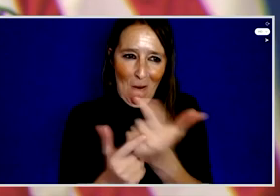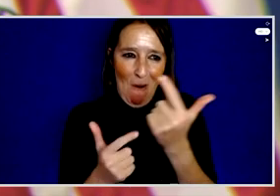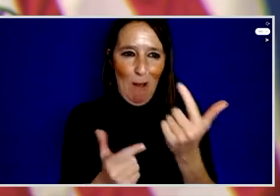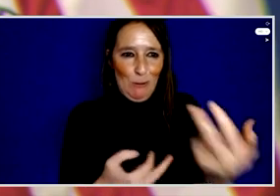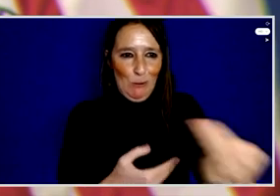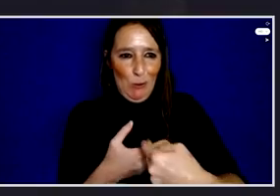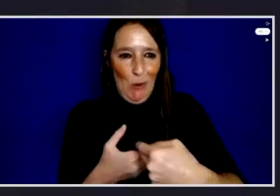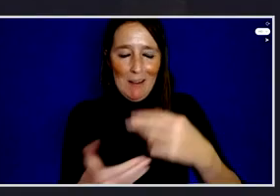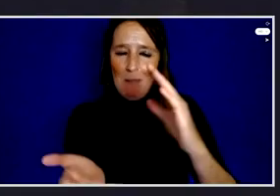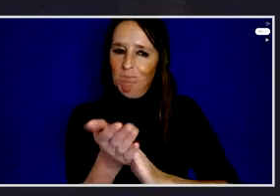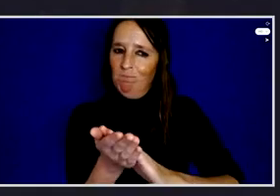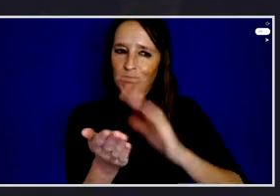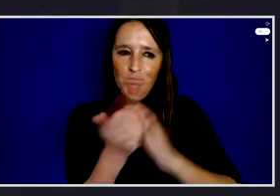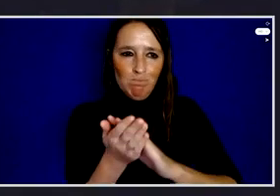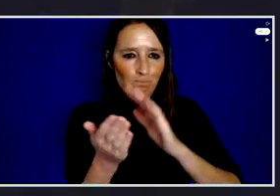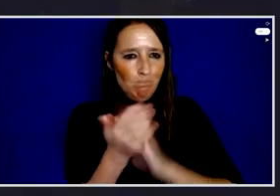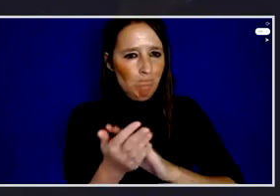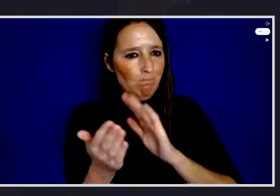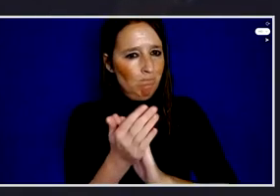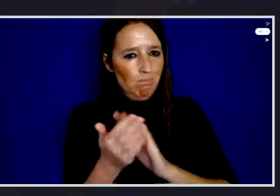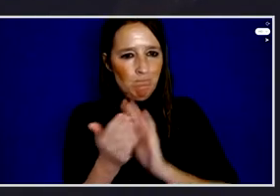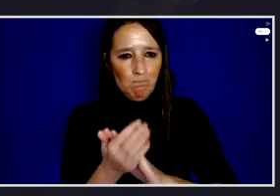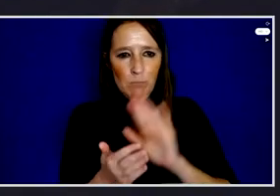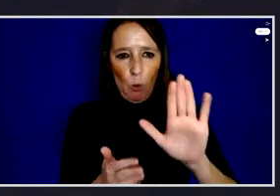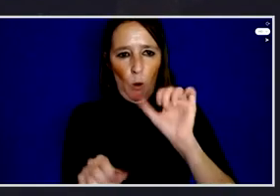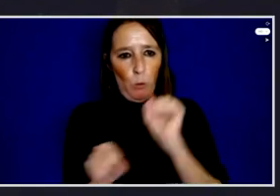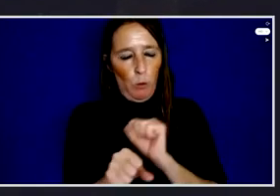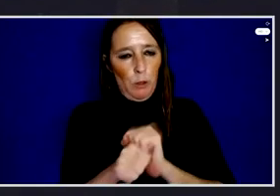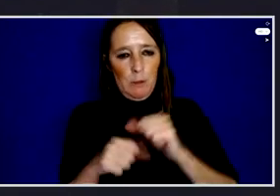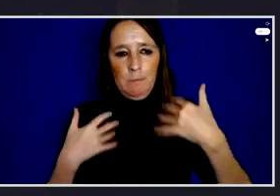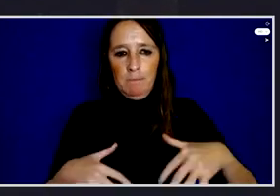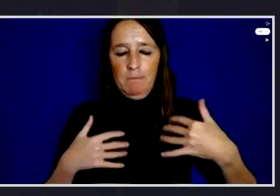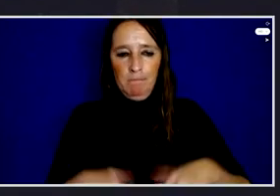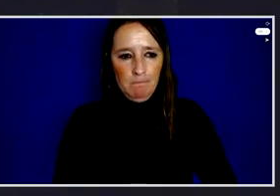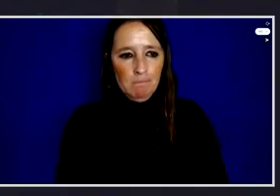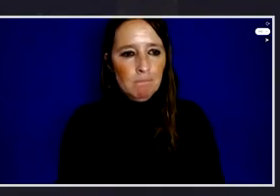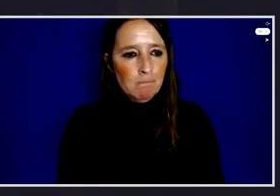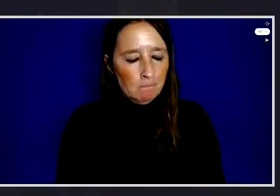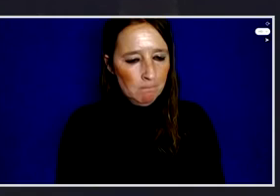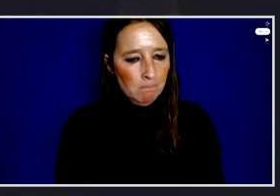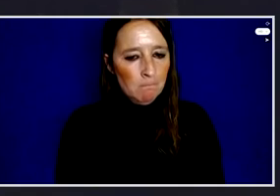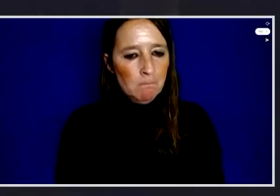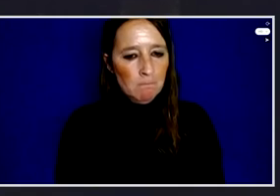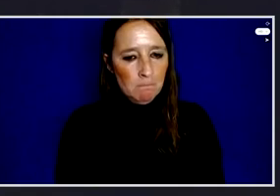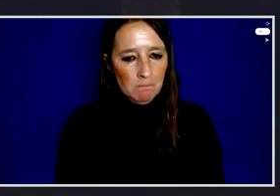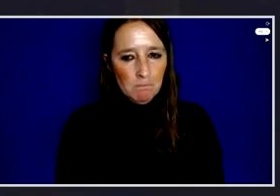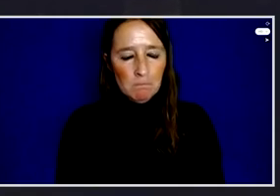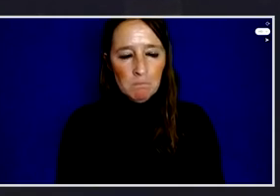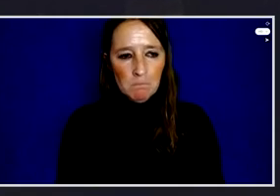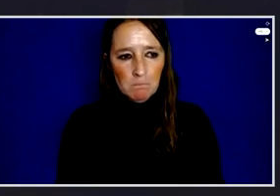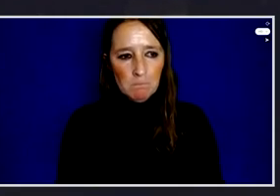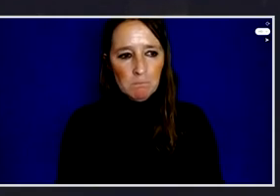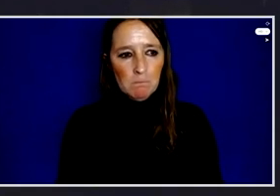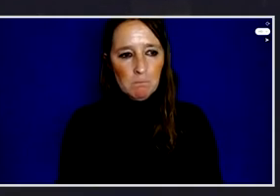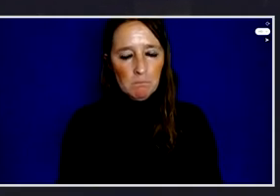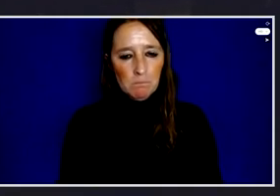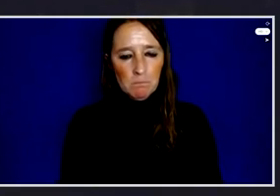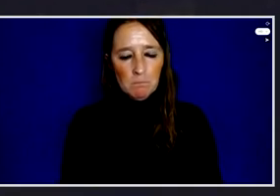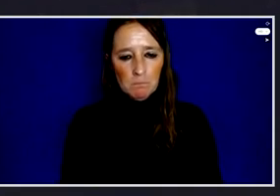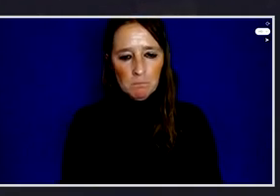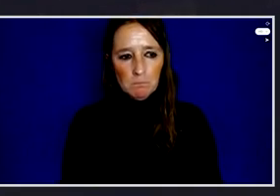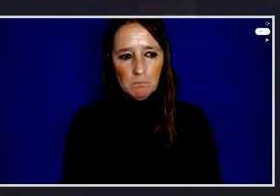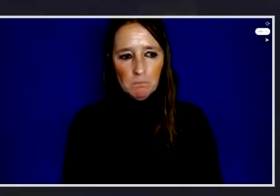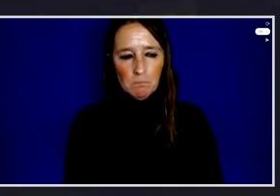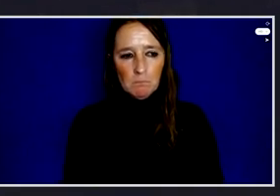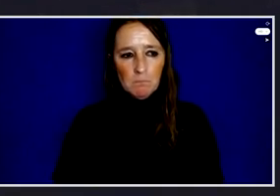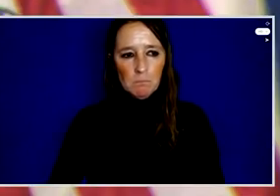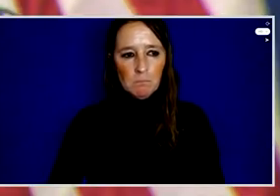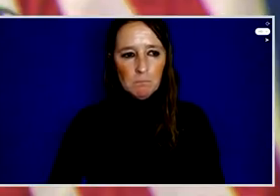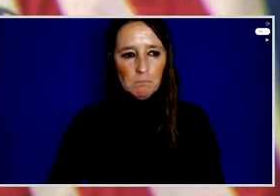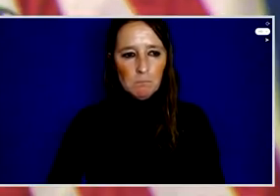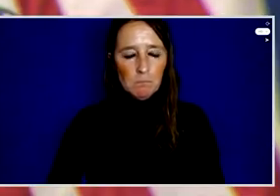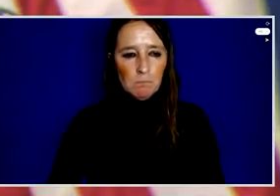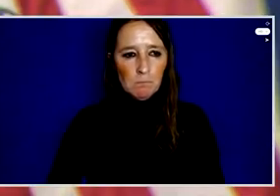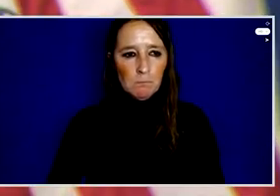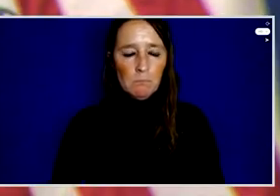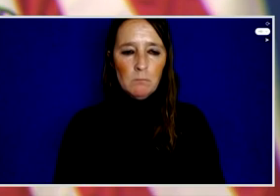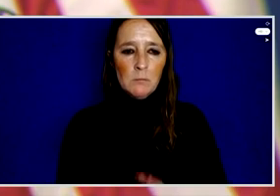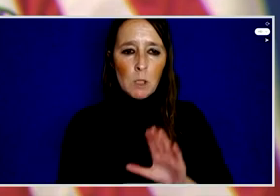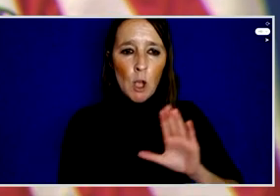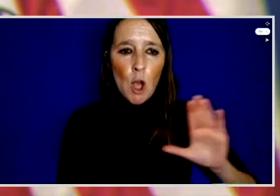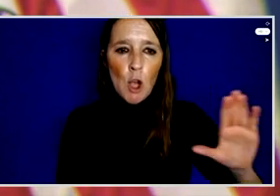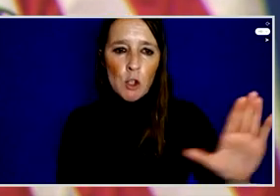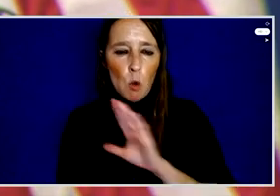intrepid